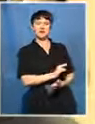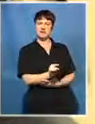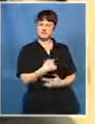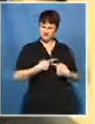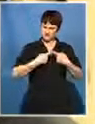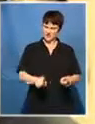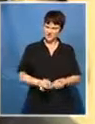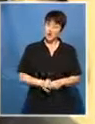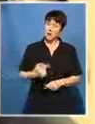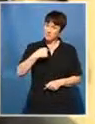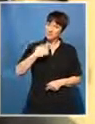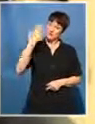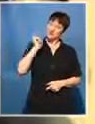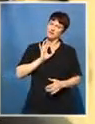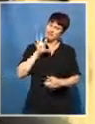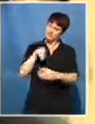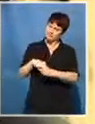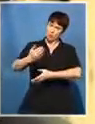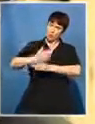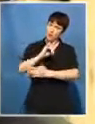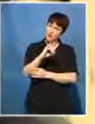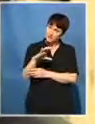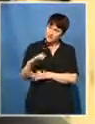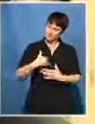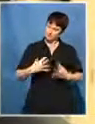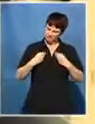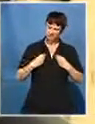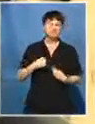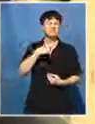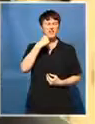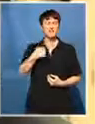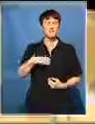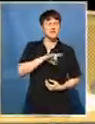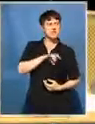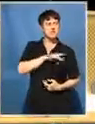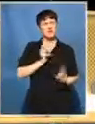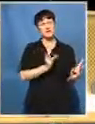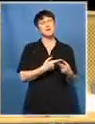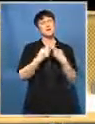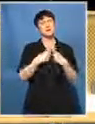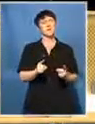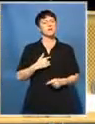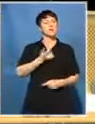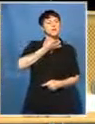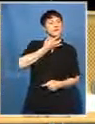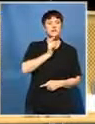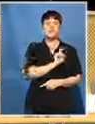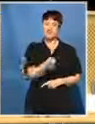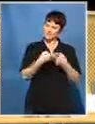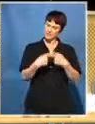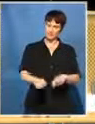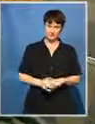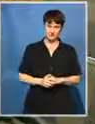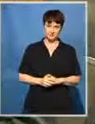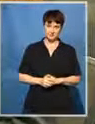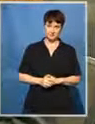office, I said I was going to do my work without fear or favor. Many European politicians here at the